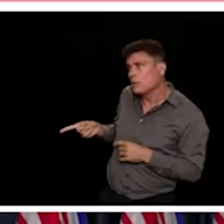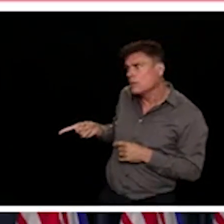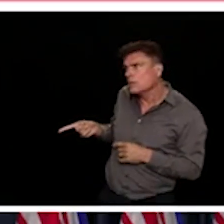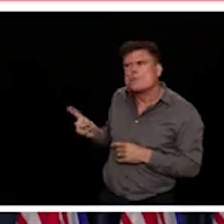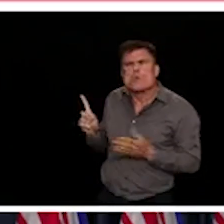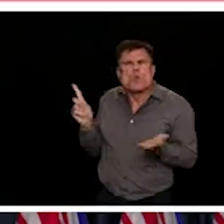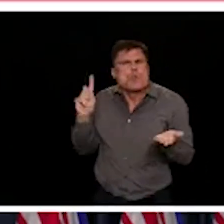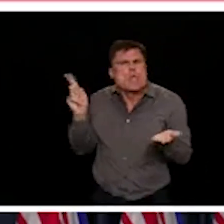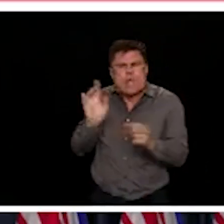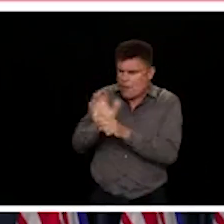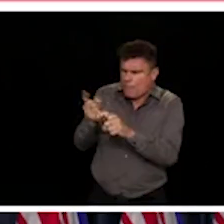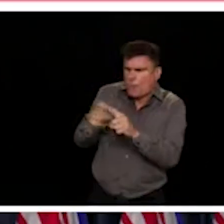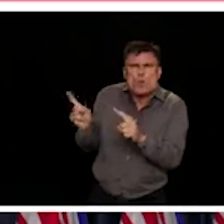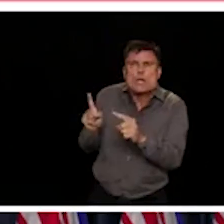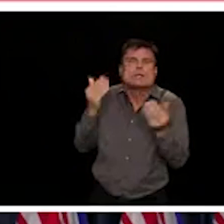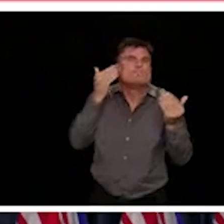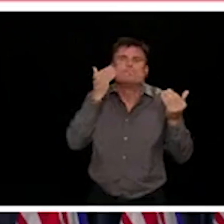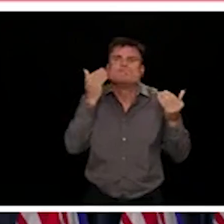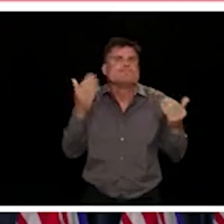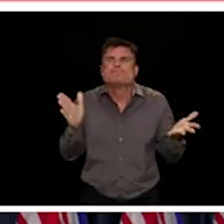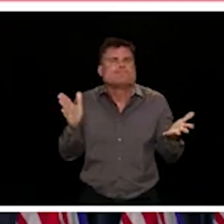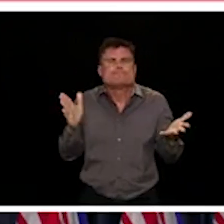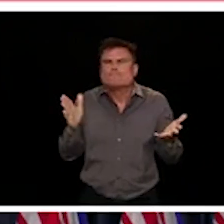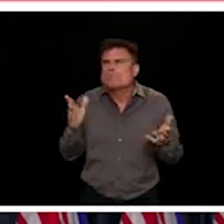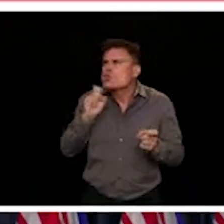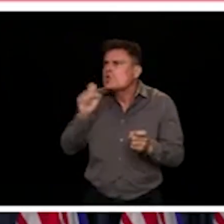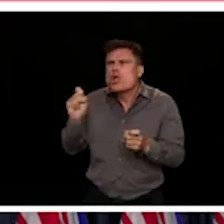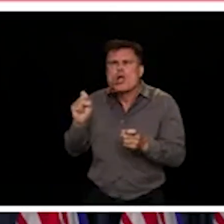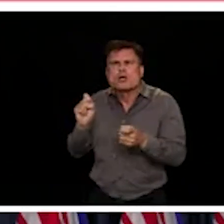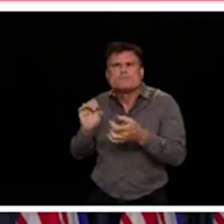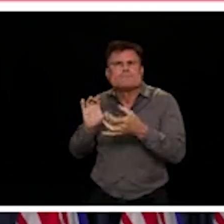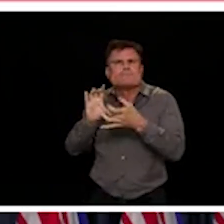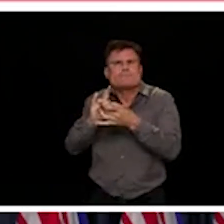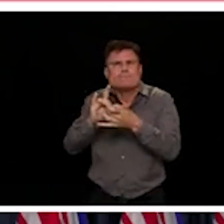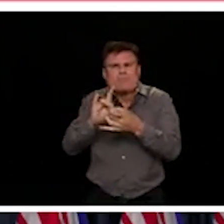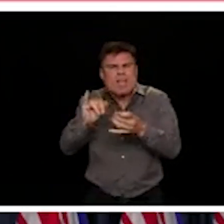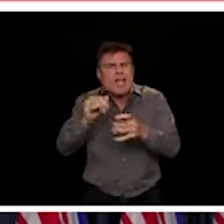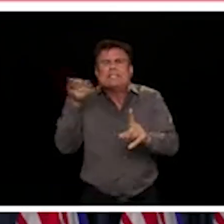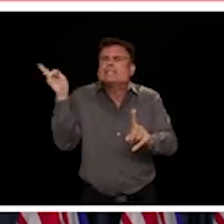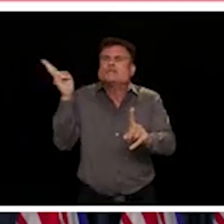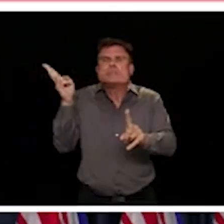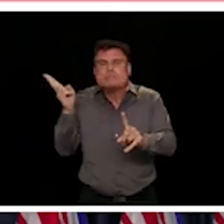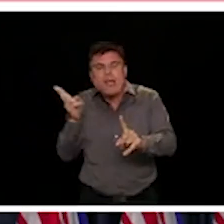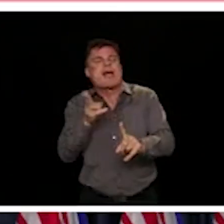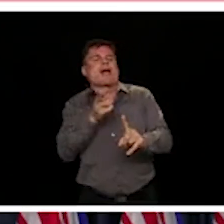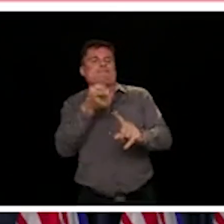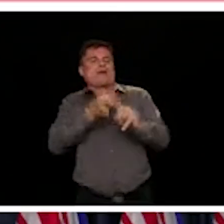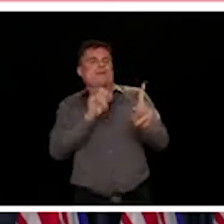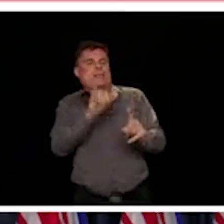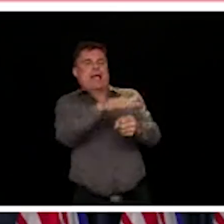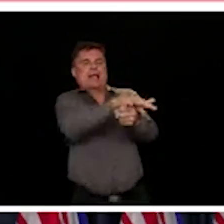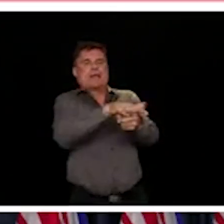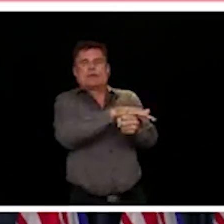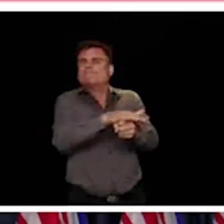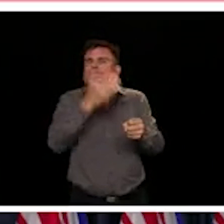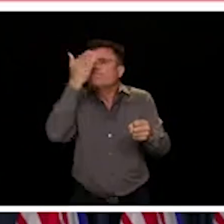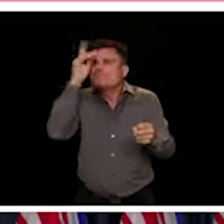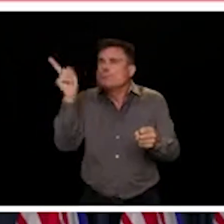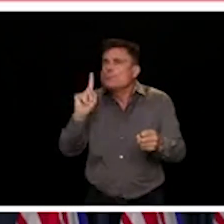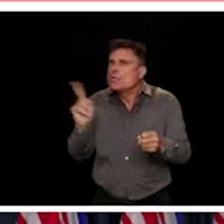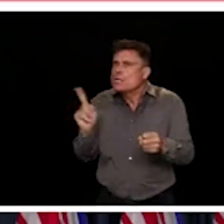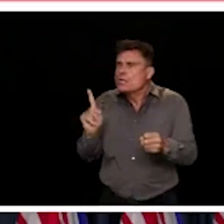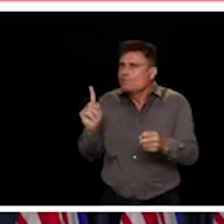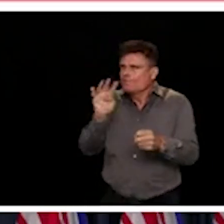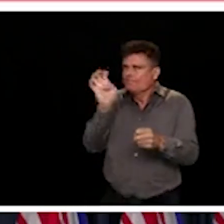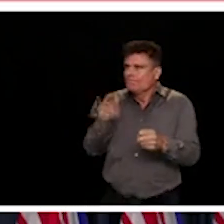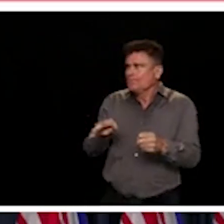cluster or an outbreak or know where their source of transmission came from. And you can see during the March period of time where we had our large